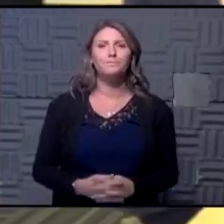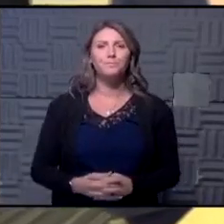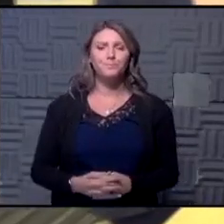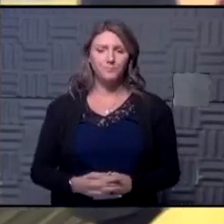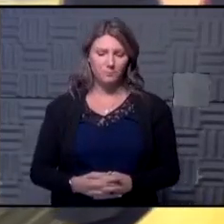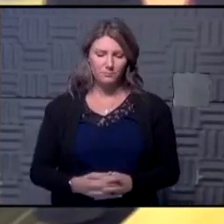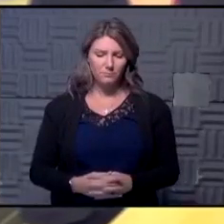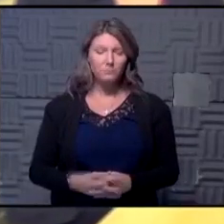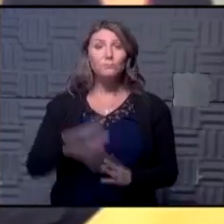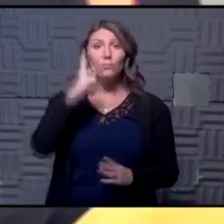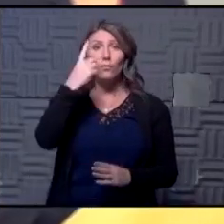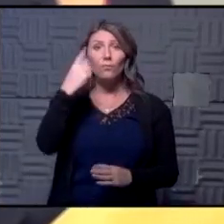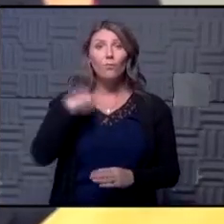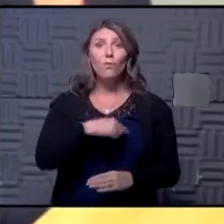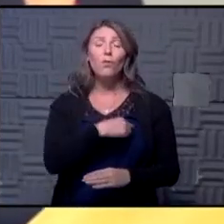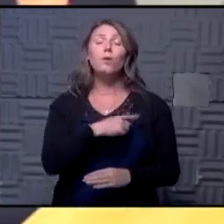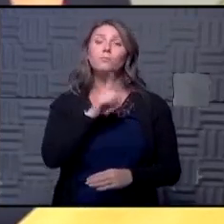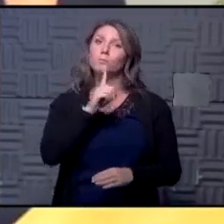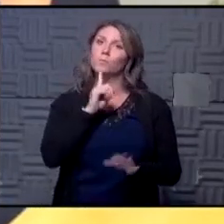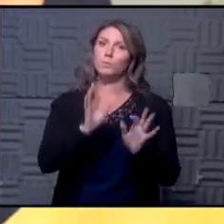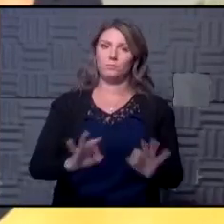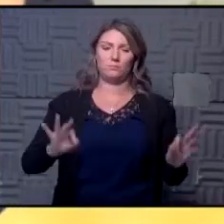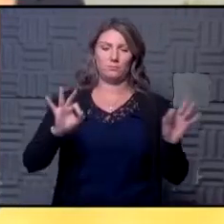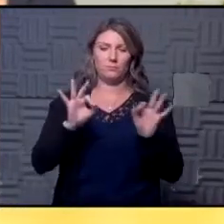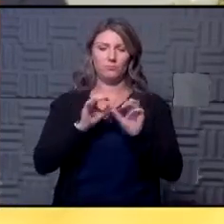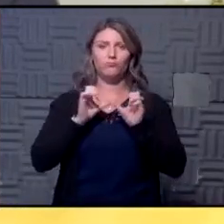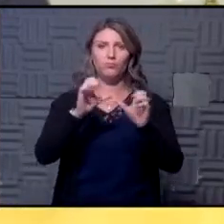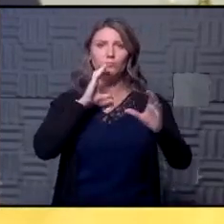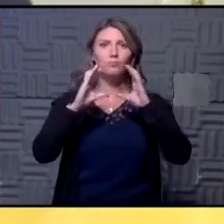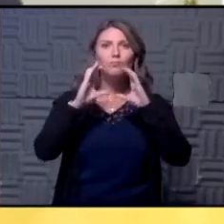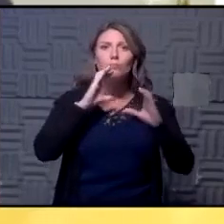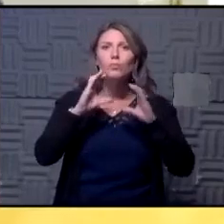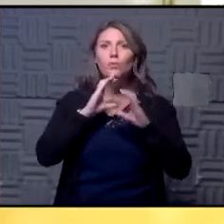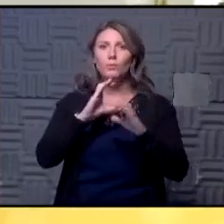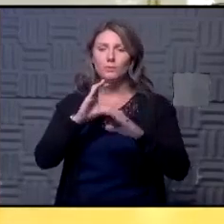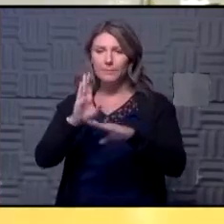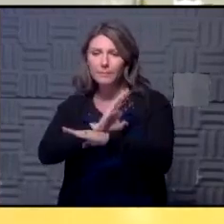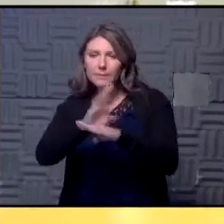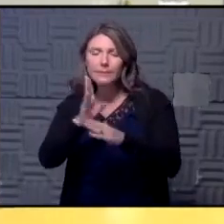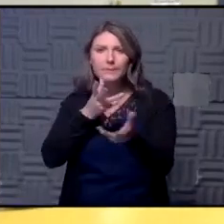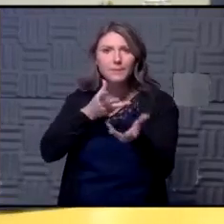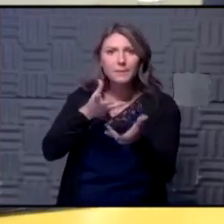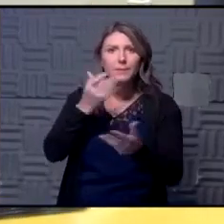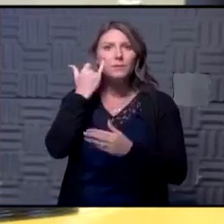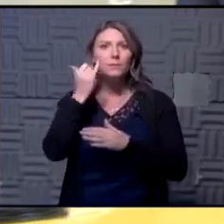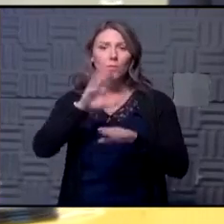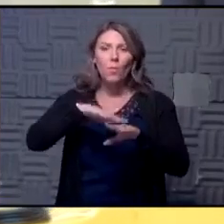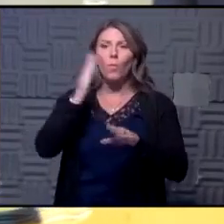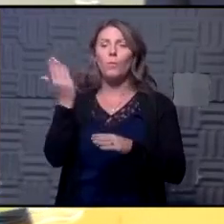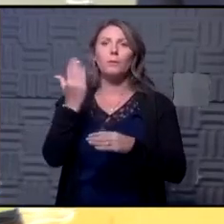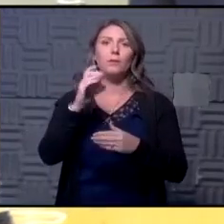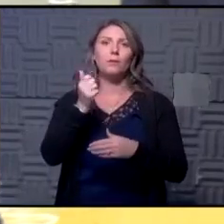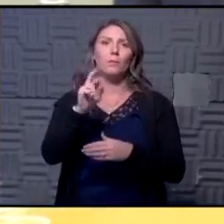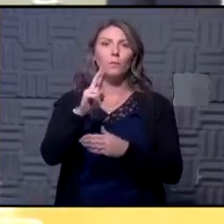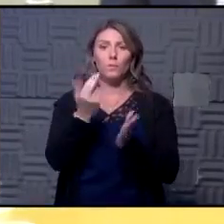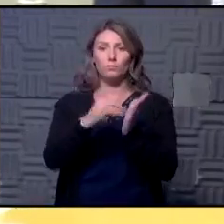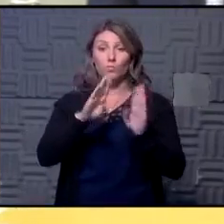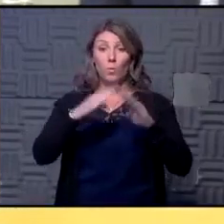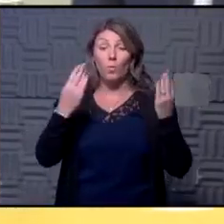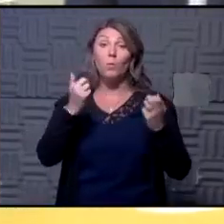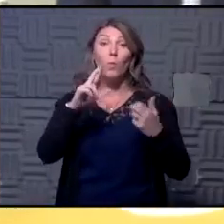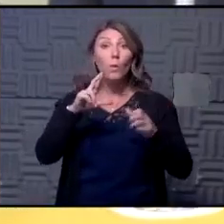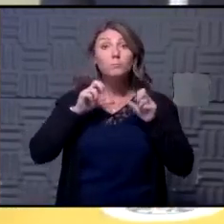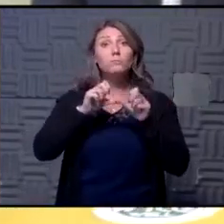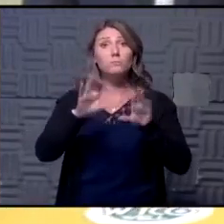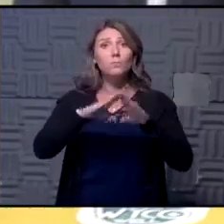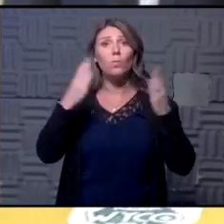well I think for us it's really important to continue to communicate to our businesses that if they are reopening or opening or are open to do